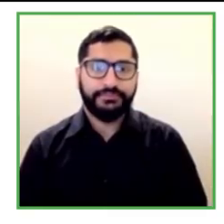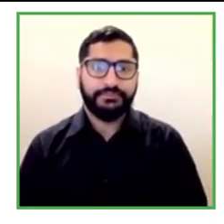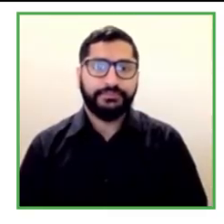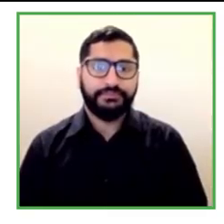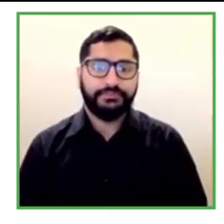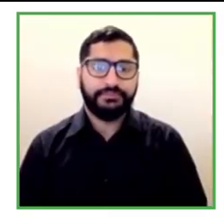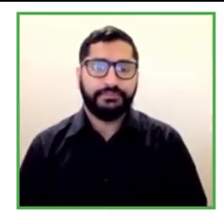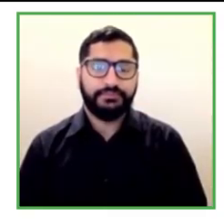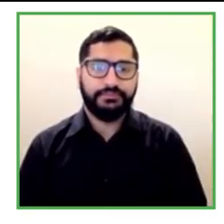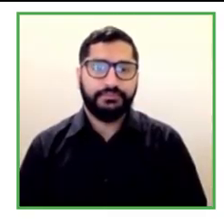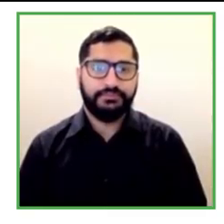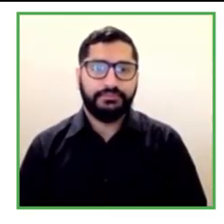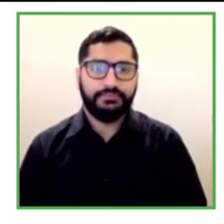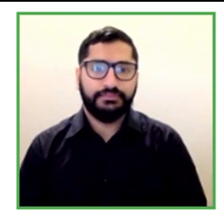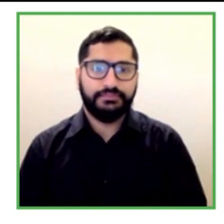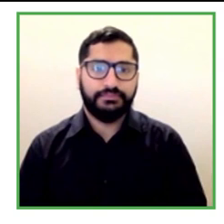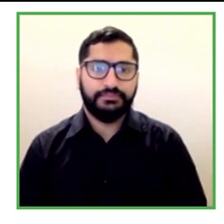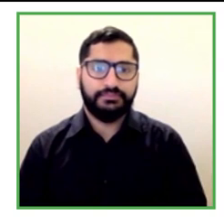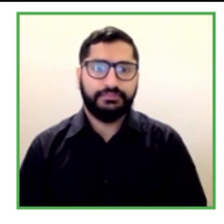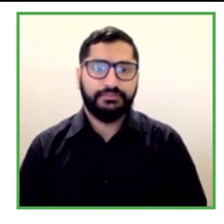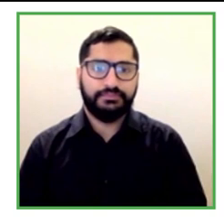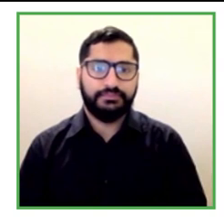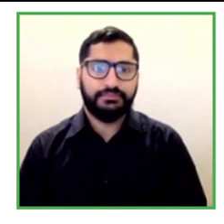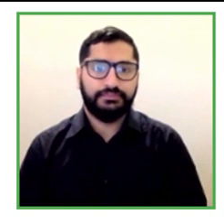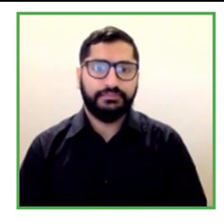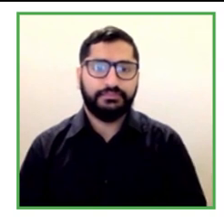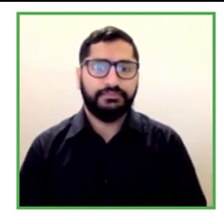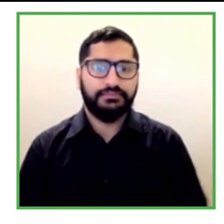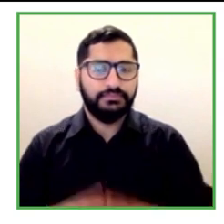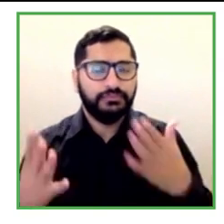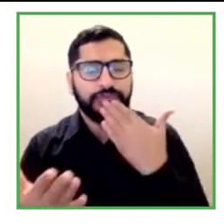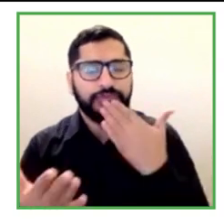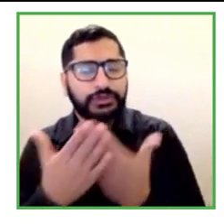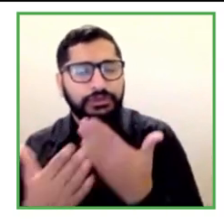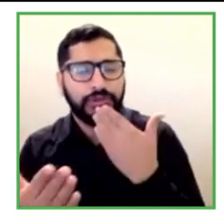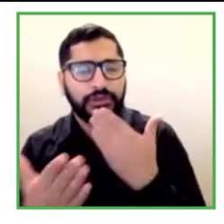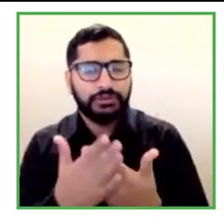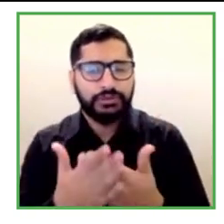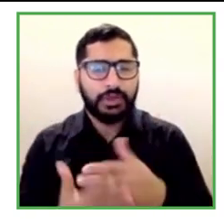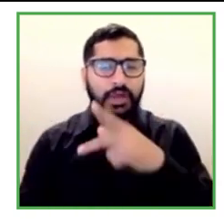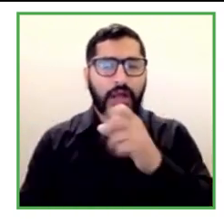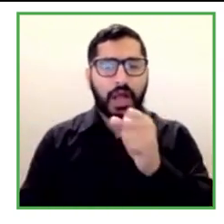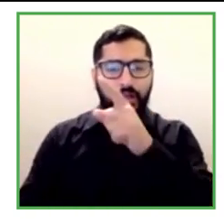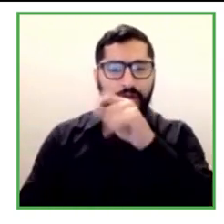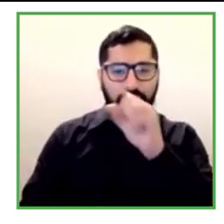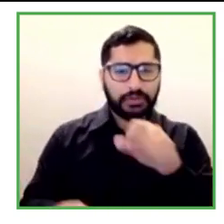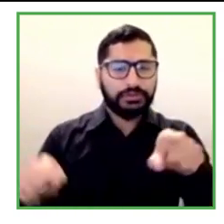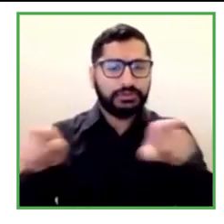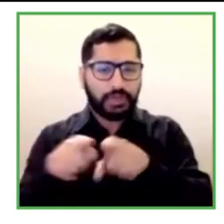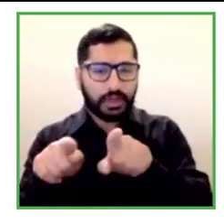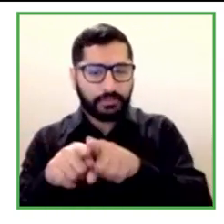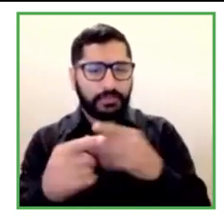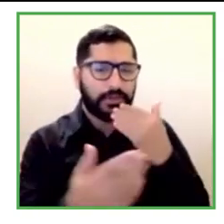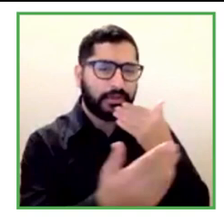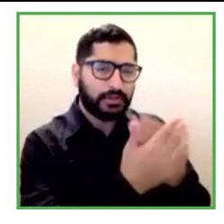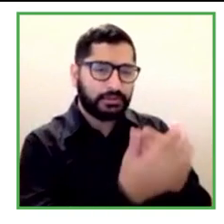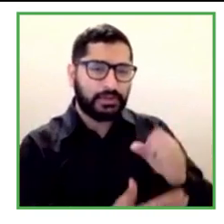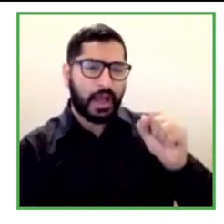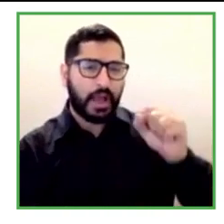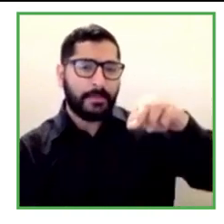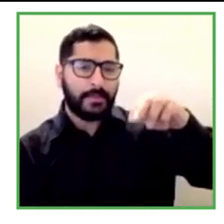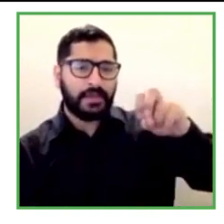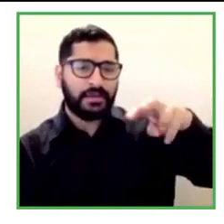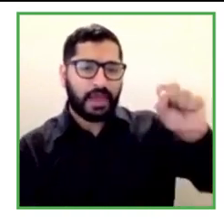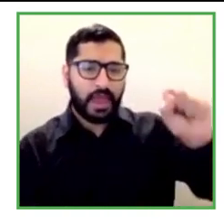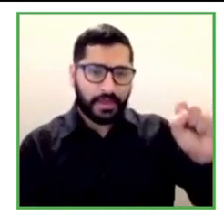Thank you. Thank Katya, and thank you, Ameena. We've been discussing in our session about diversity